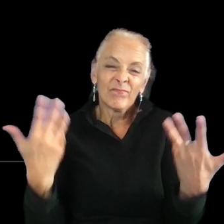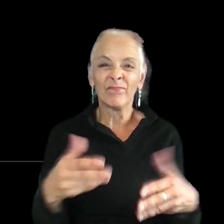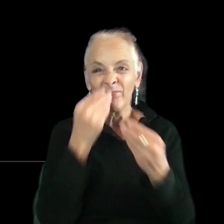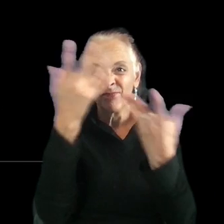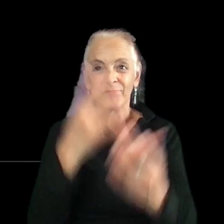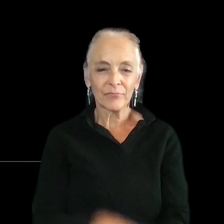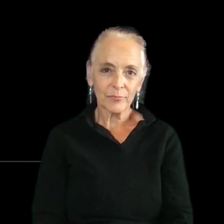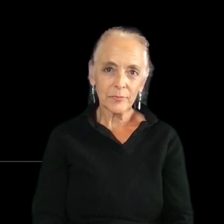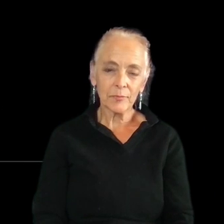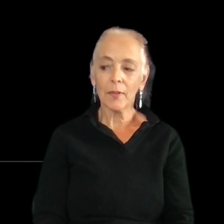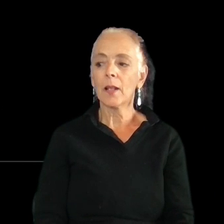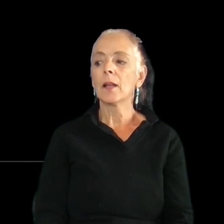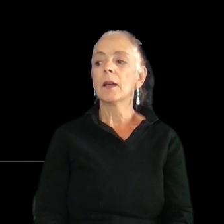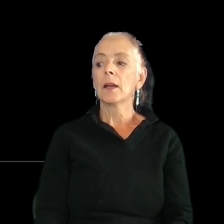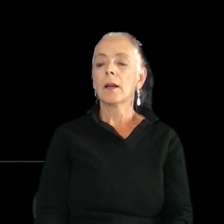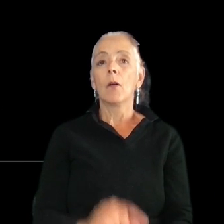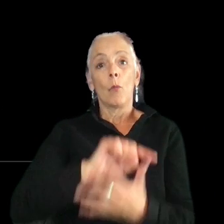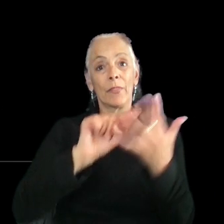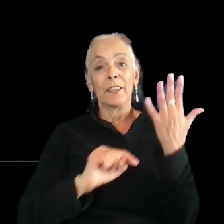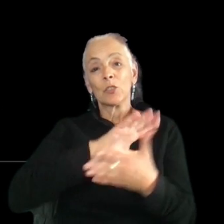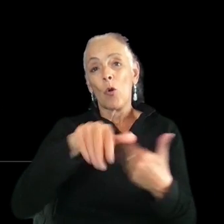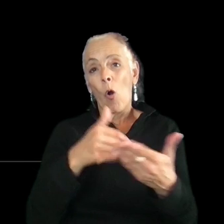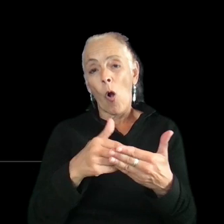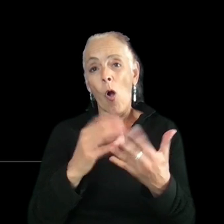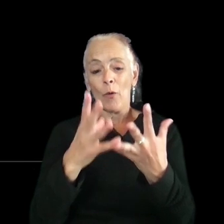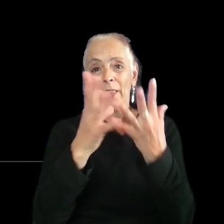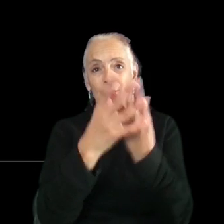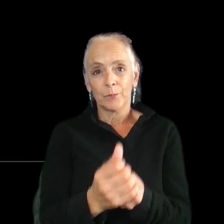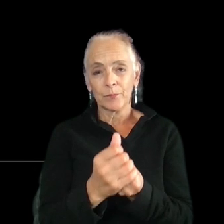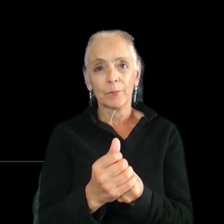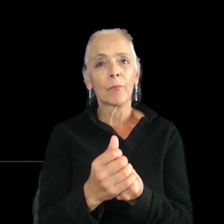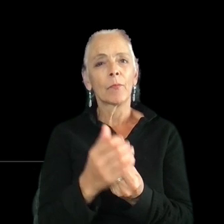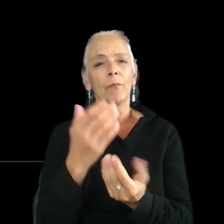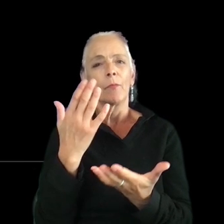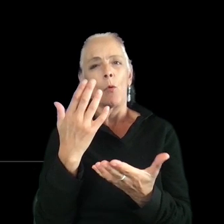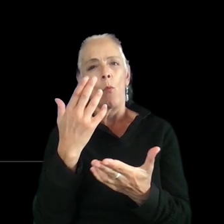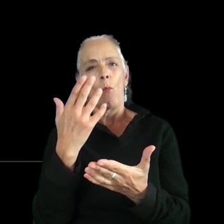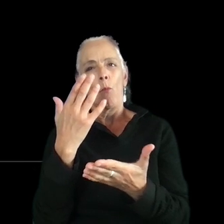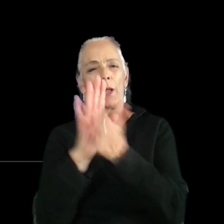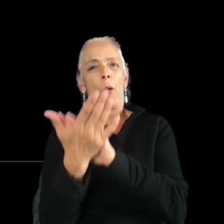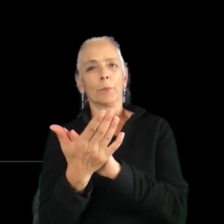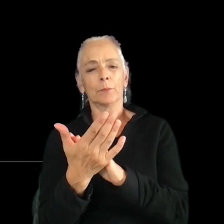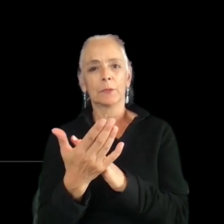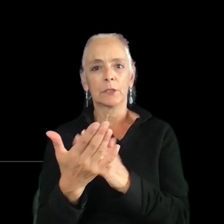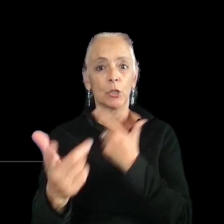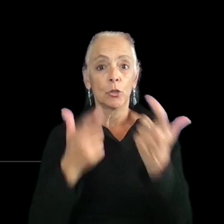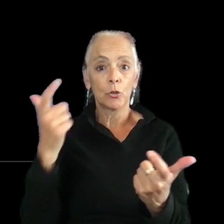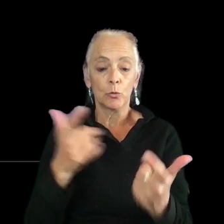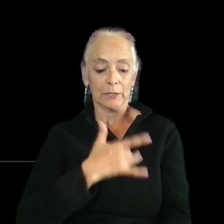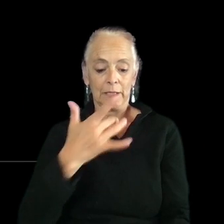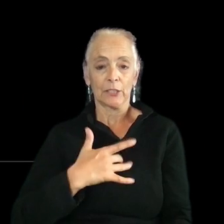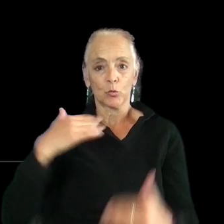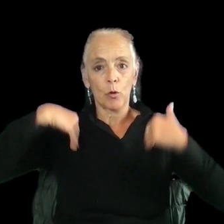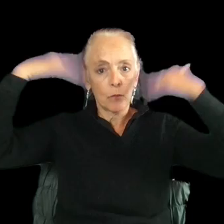And all of these things really do come together in what can be a massive sensory overload for